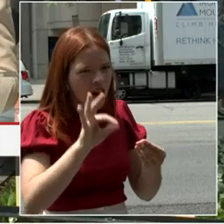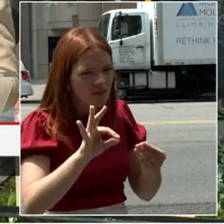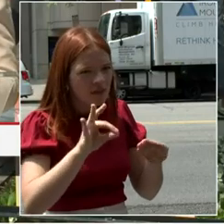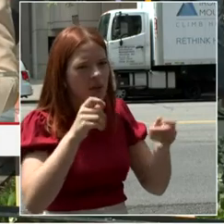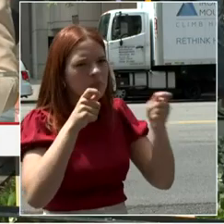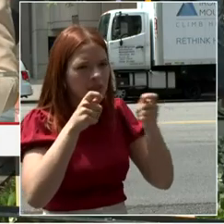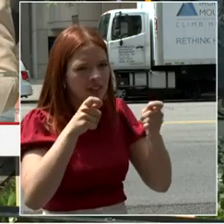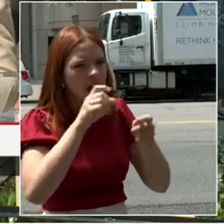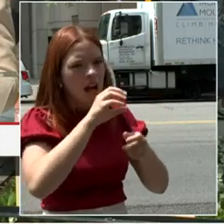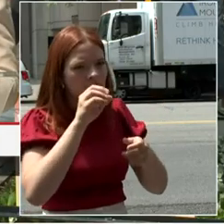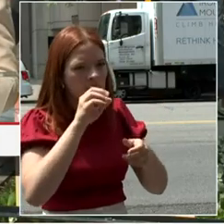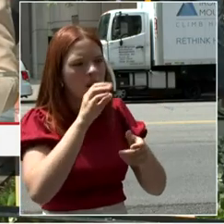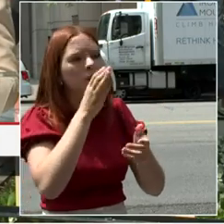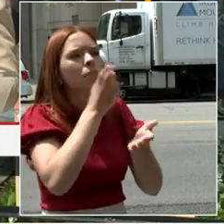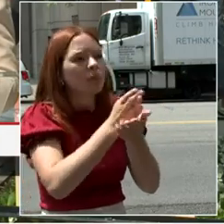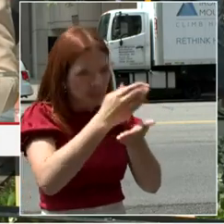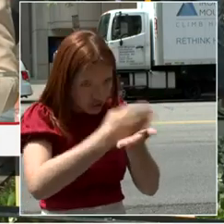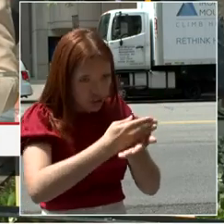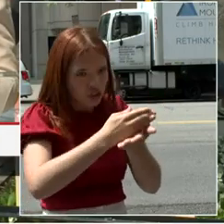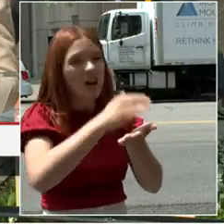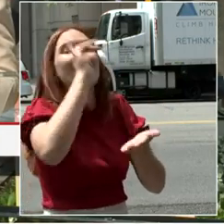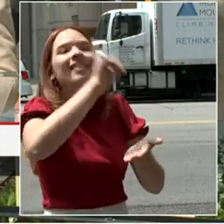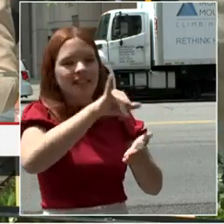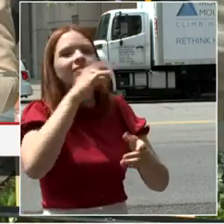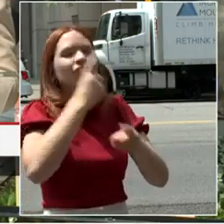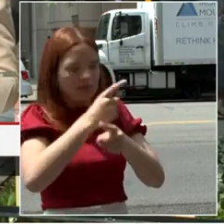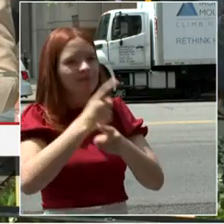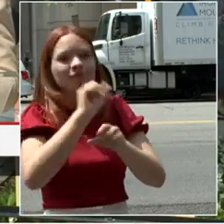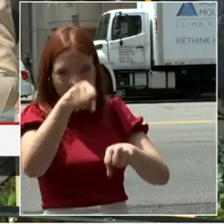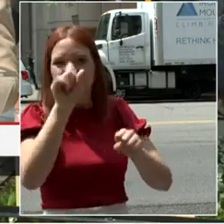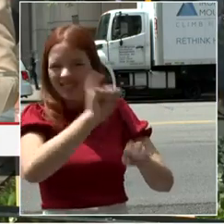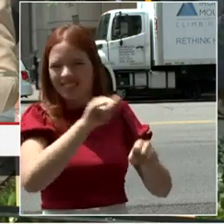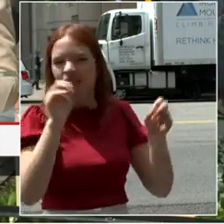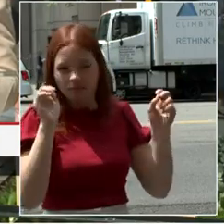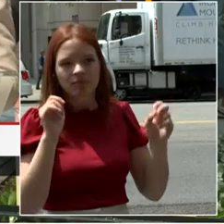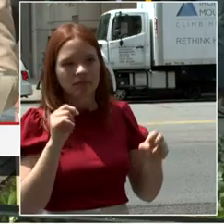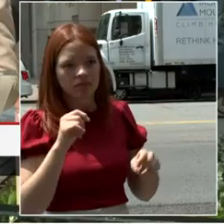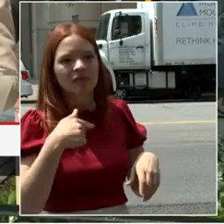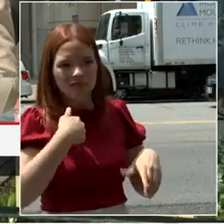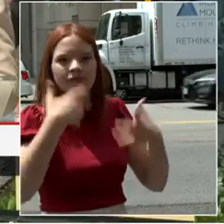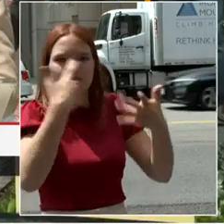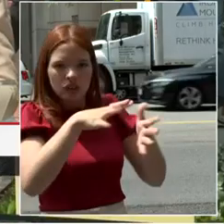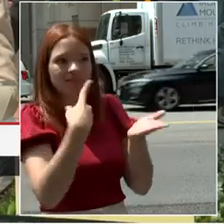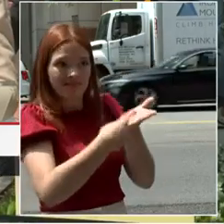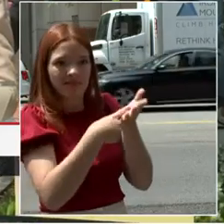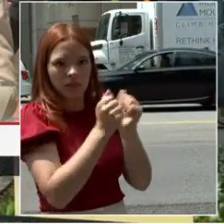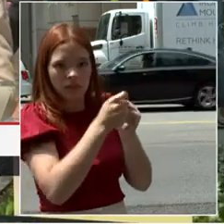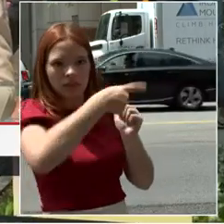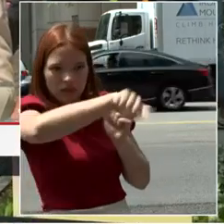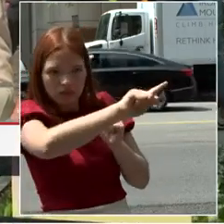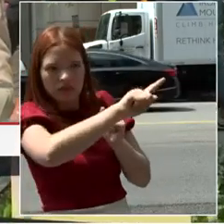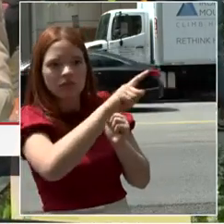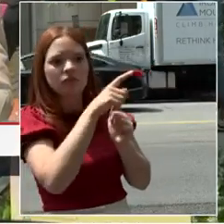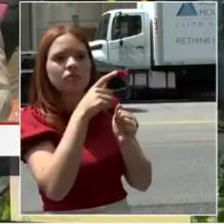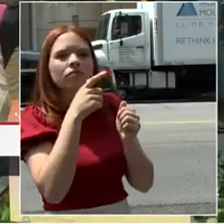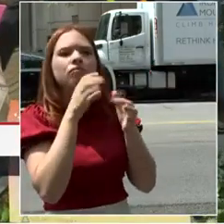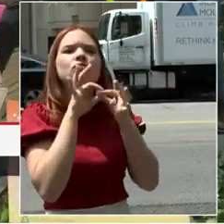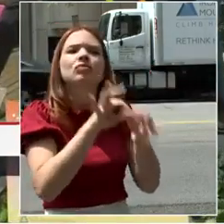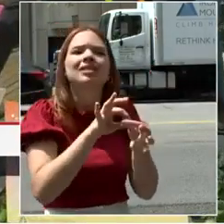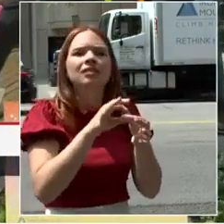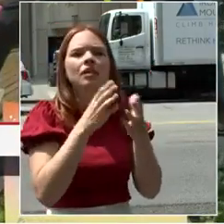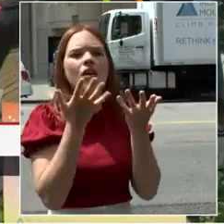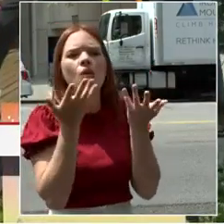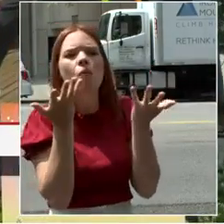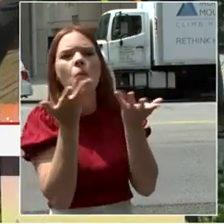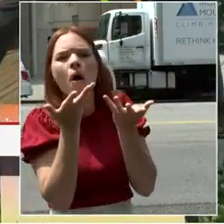continue to have talks on the political level about some decisions that we think would also be helpful to us.